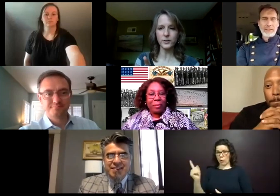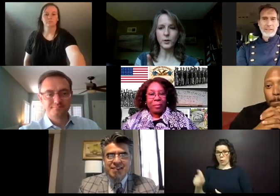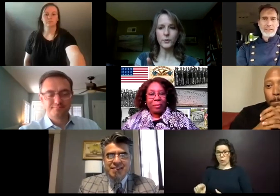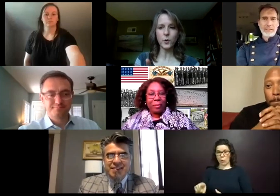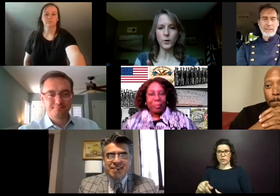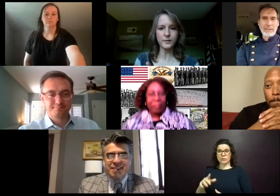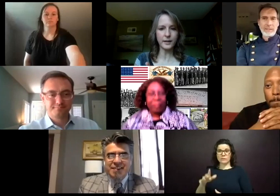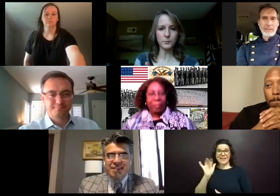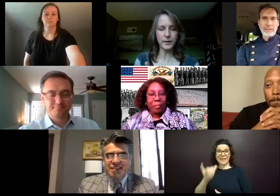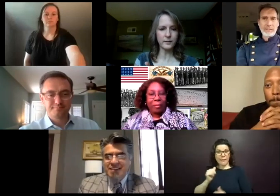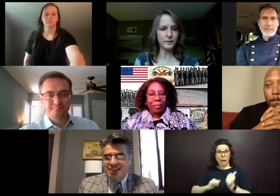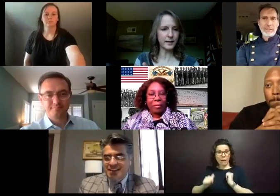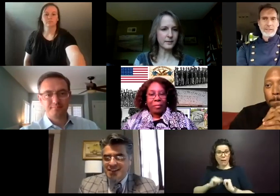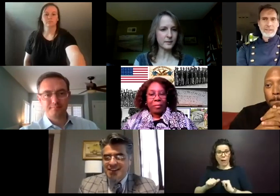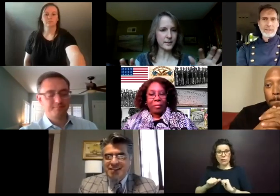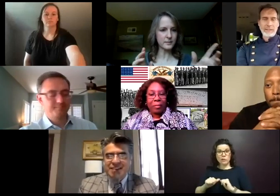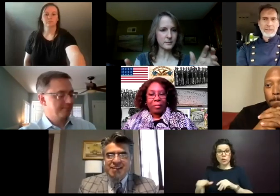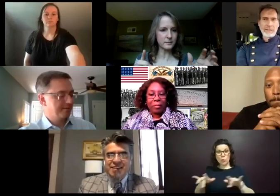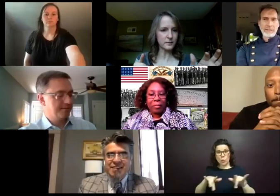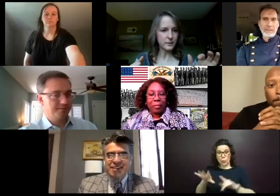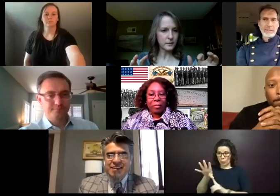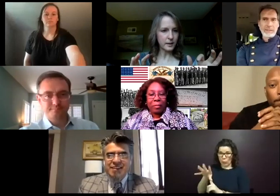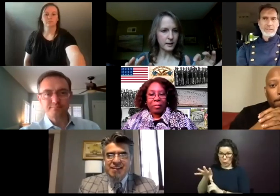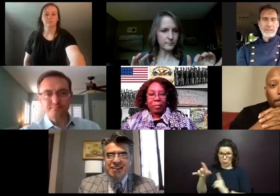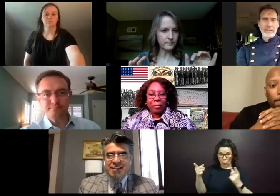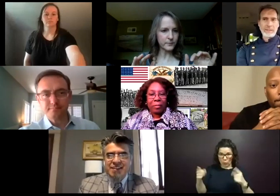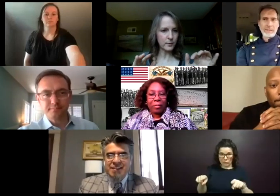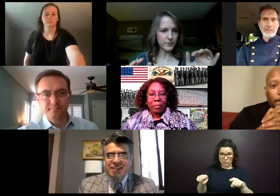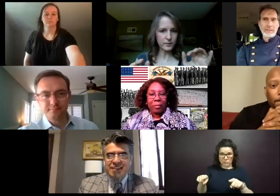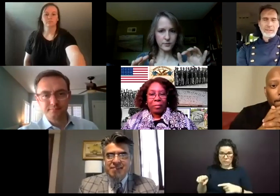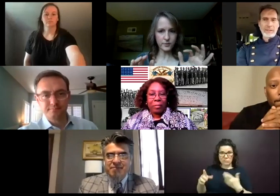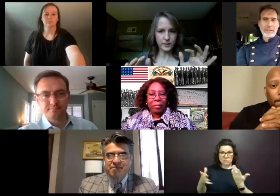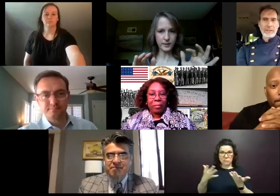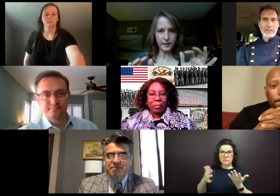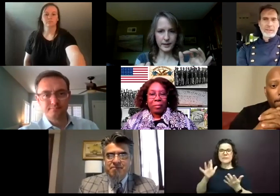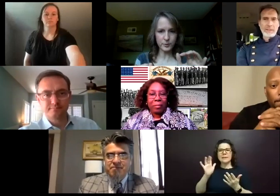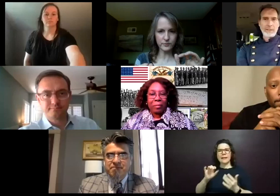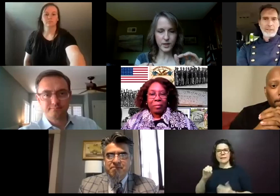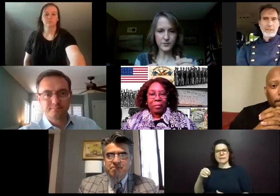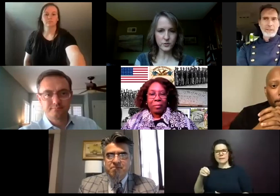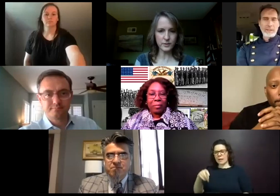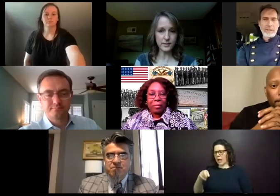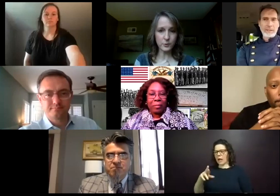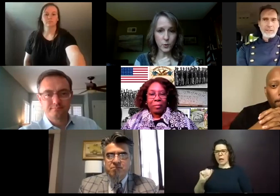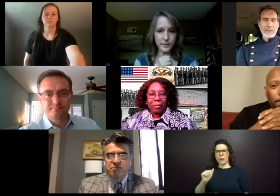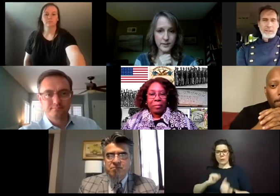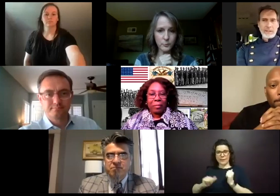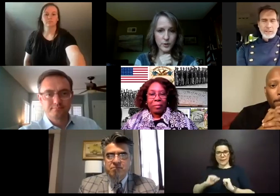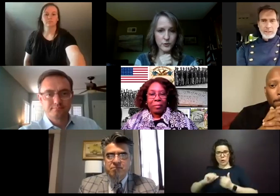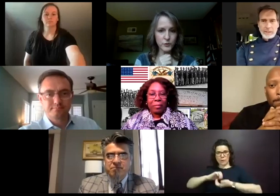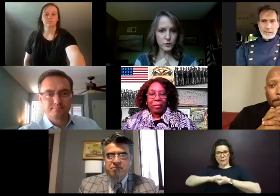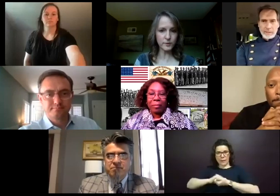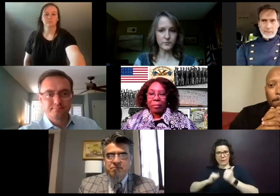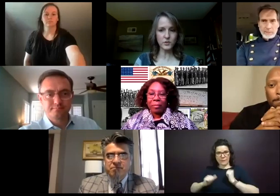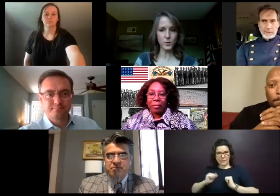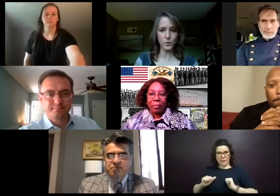concert recorded anywhere? And I think that's the opera theater and collaborative concert. Is that recorded